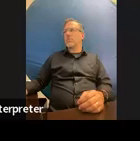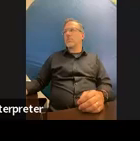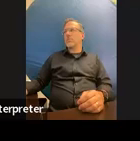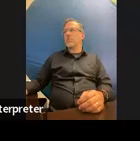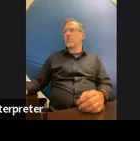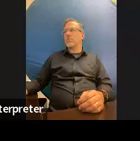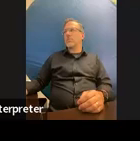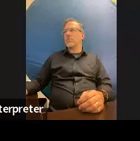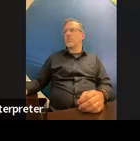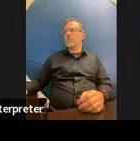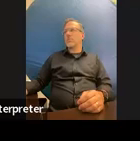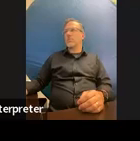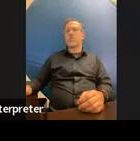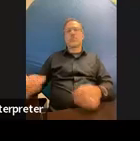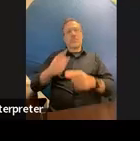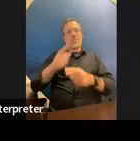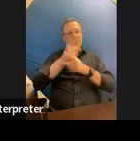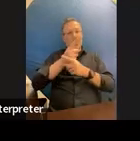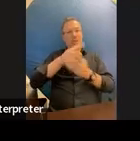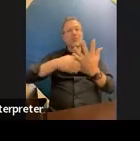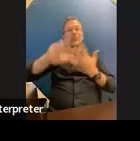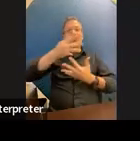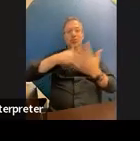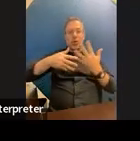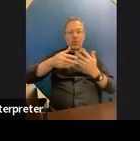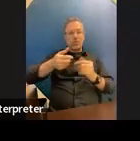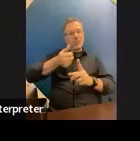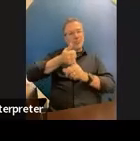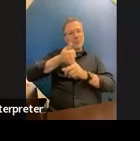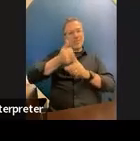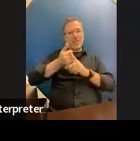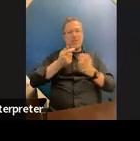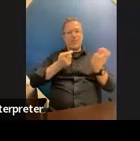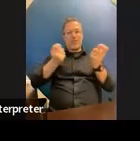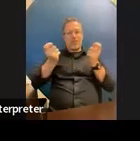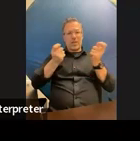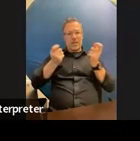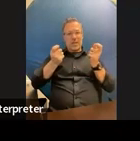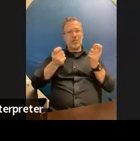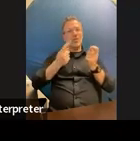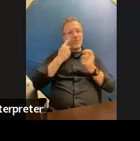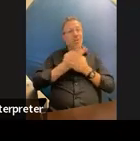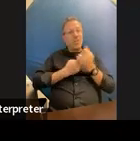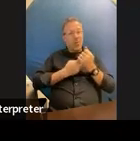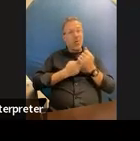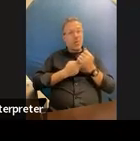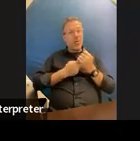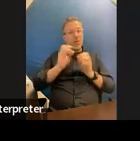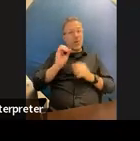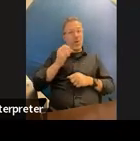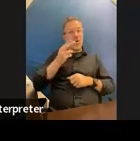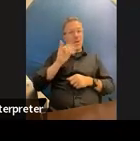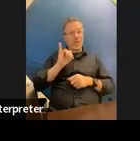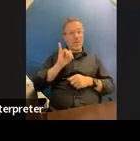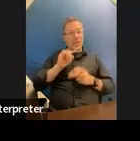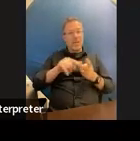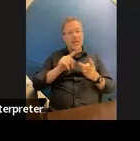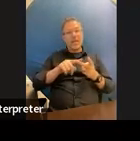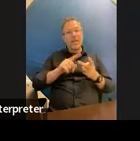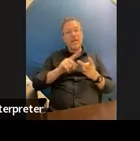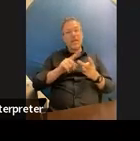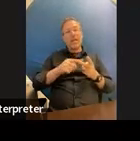yep yep we might see social self-regulation for both of those things right those for ohi and for speech and language